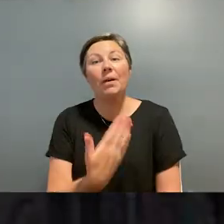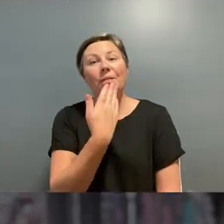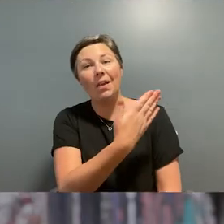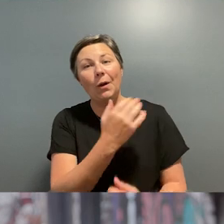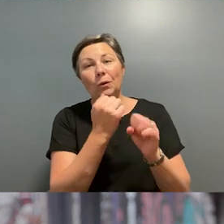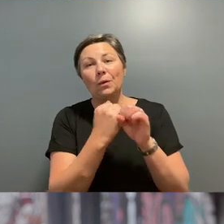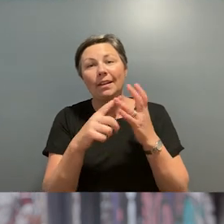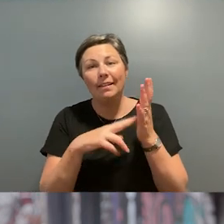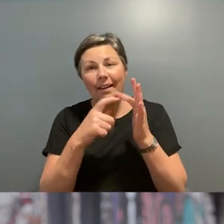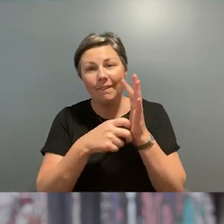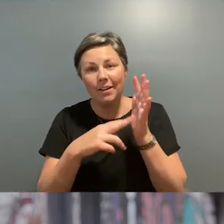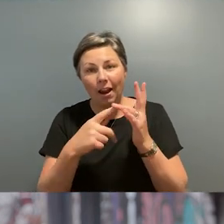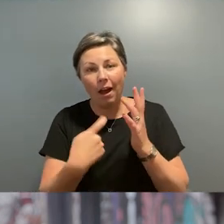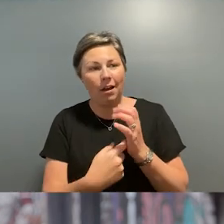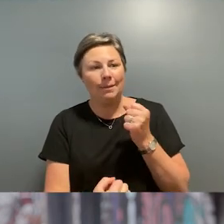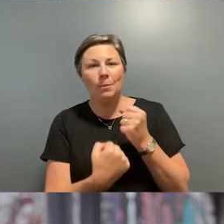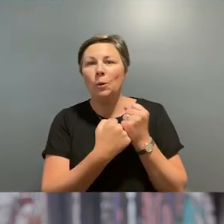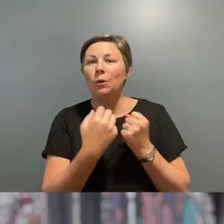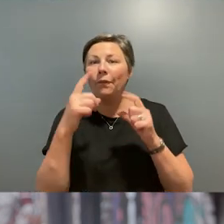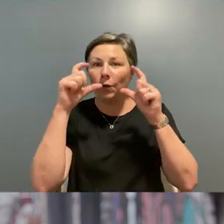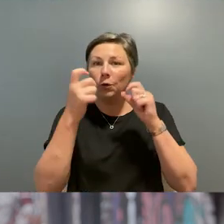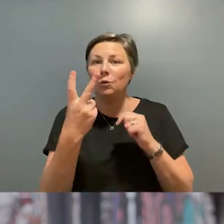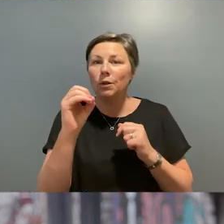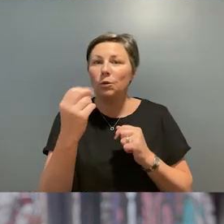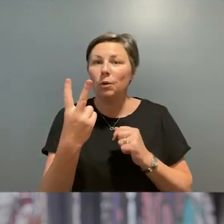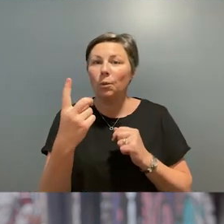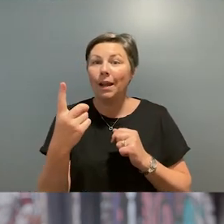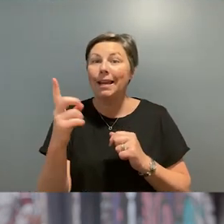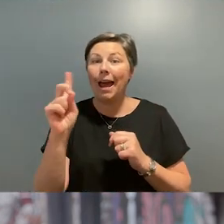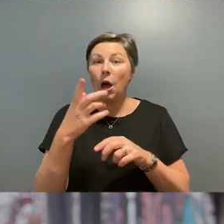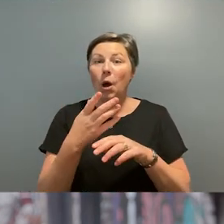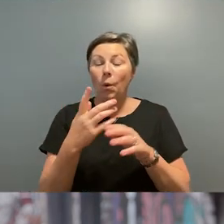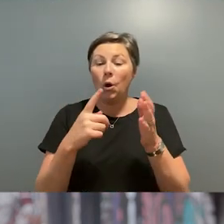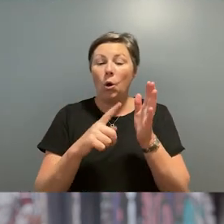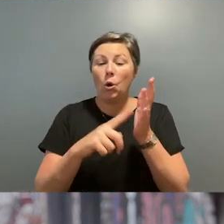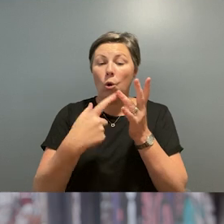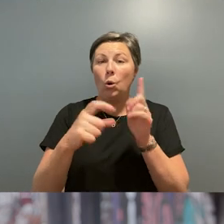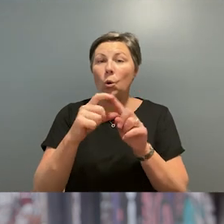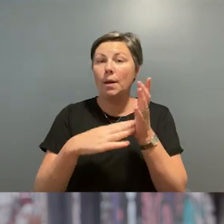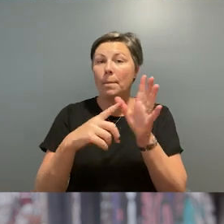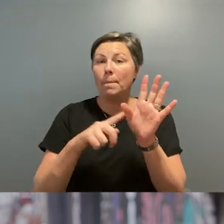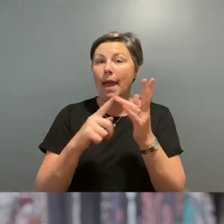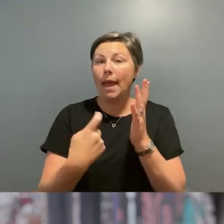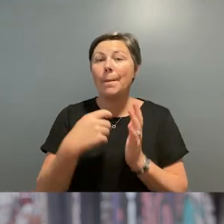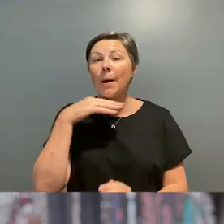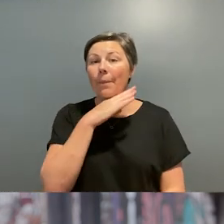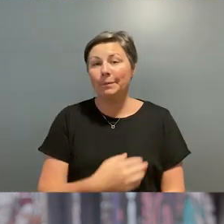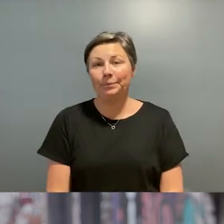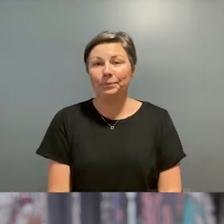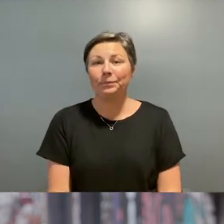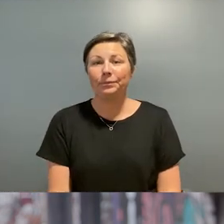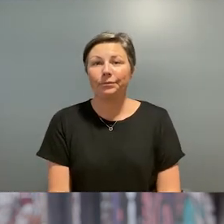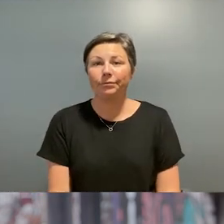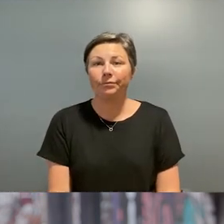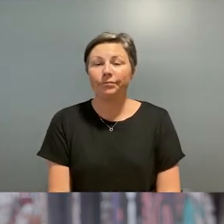Thank you Governor for your support of PHOTO 2021. We will now hear from the newly reappointed, Right Honourable the Lord Mayor of Melbourne,